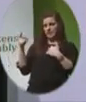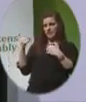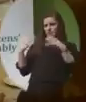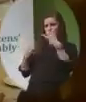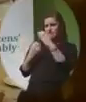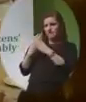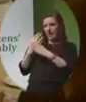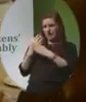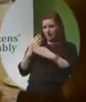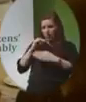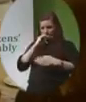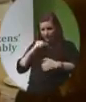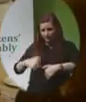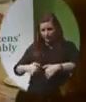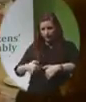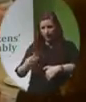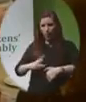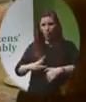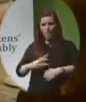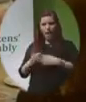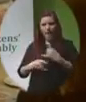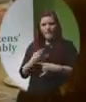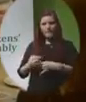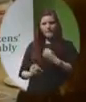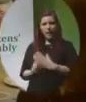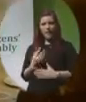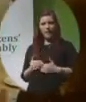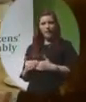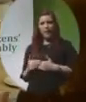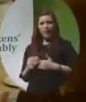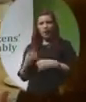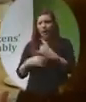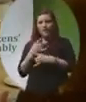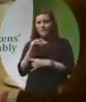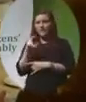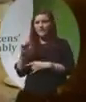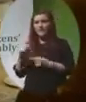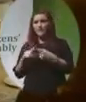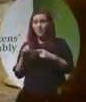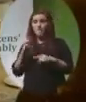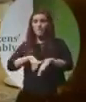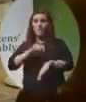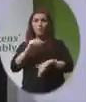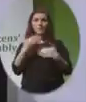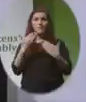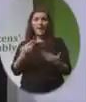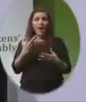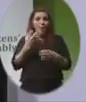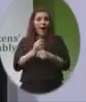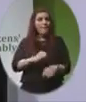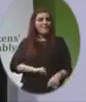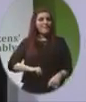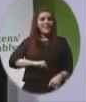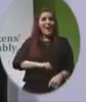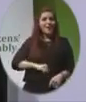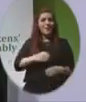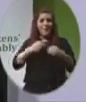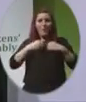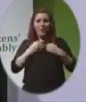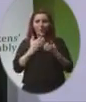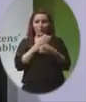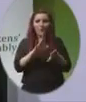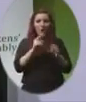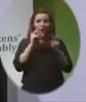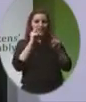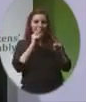development of the unborn child. Most of us today have seen the amazing ultrasound pictures of our own children or those of family members.